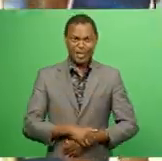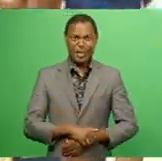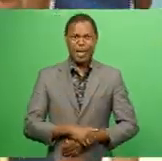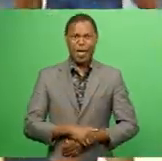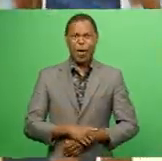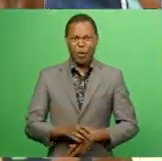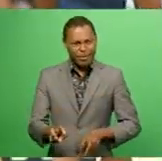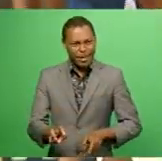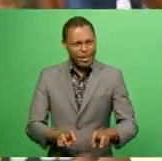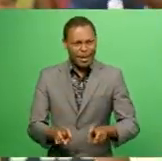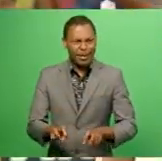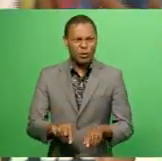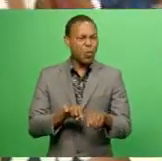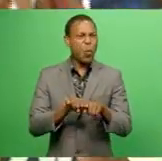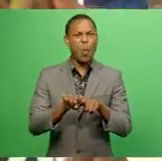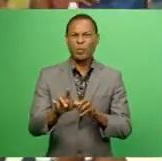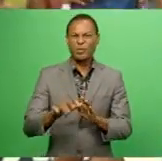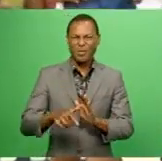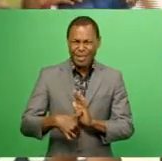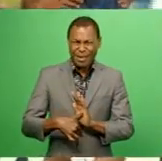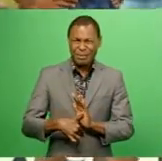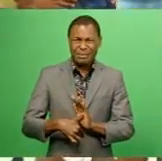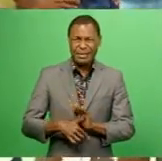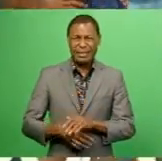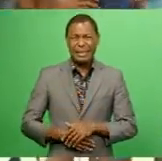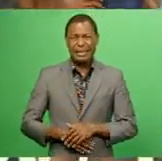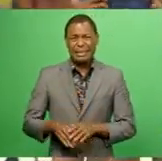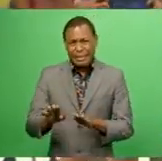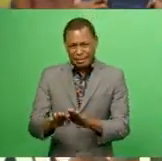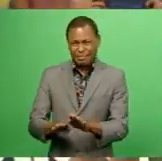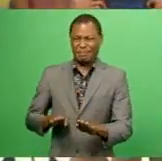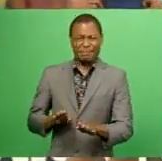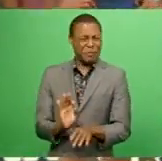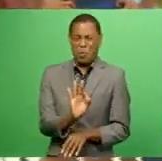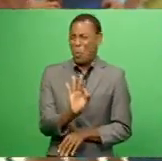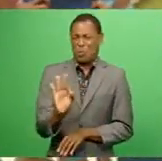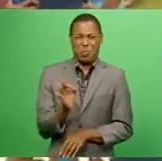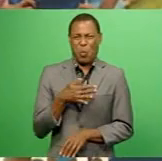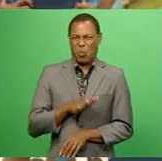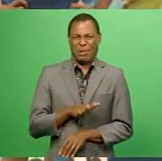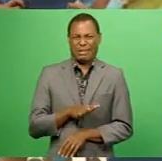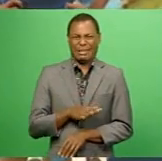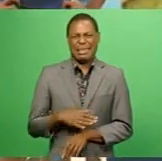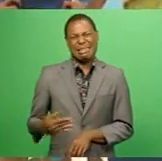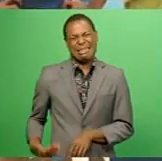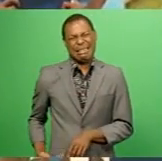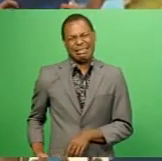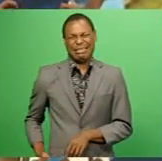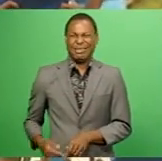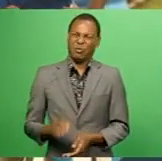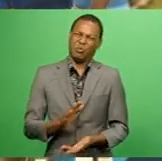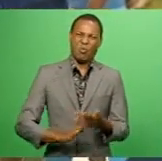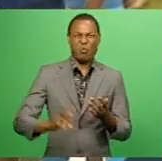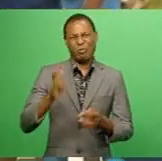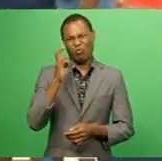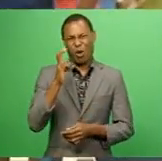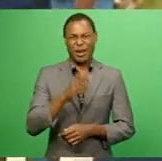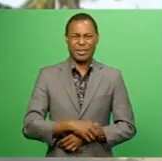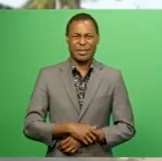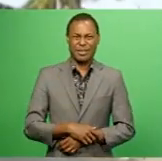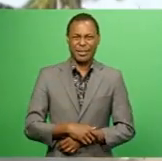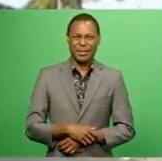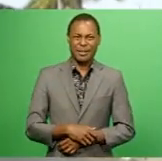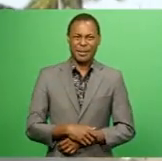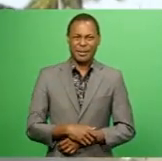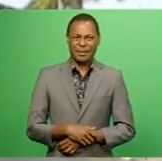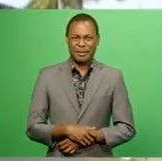So, yeah, most of the time I lacked. I didn't want to go for training. I home, helped a bit too much. And, yeah,